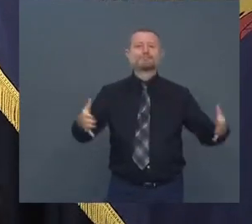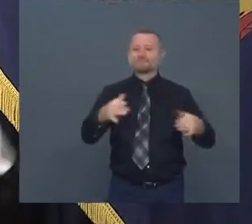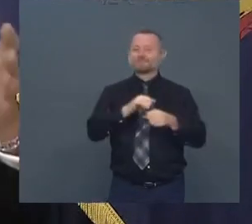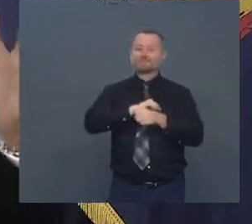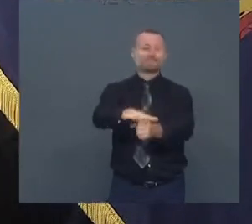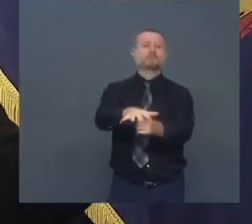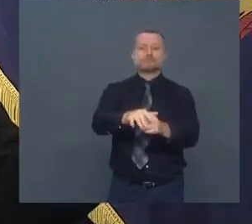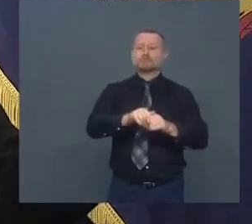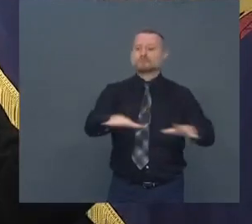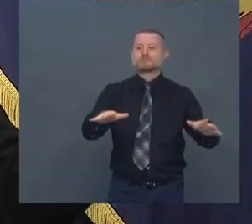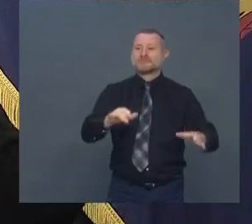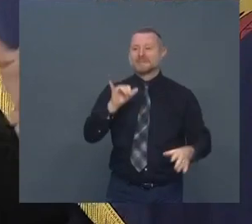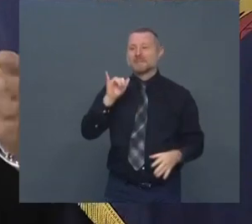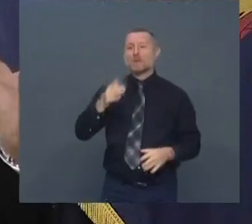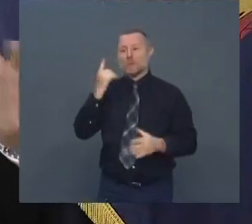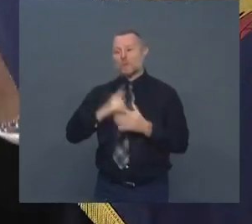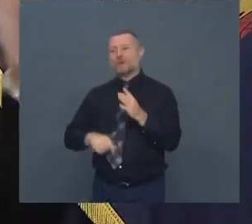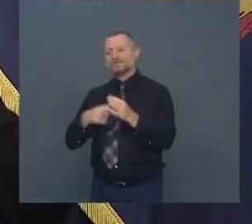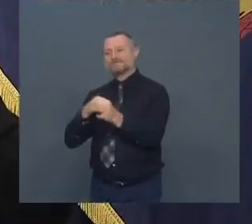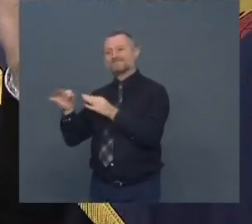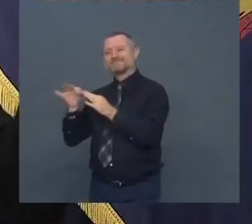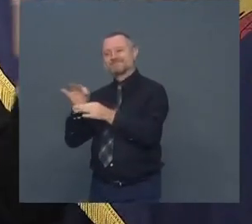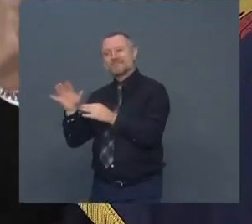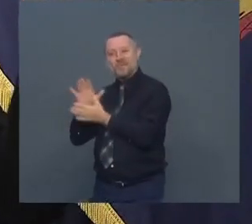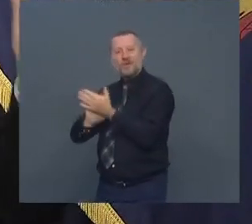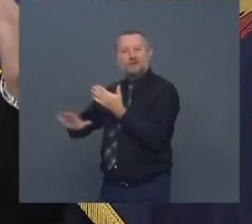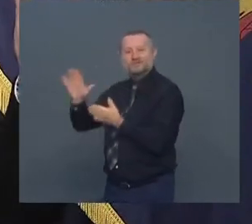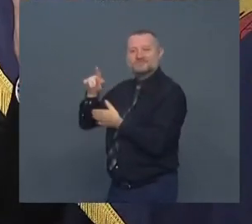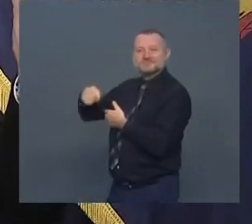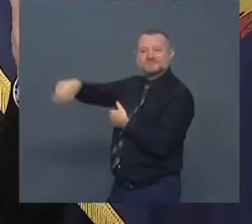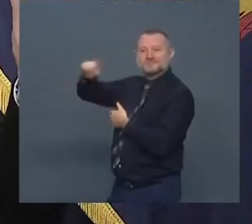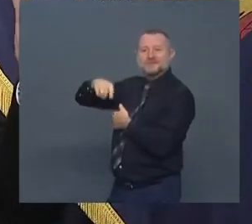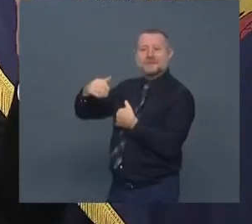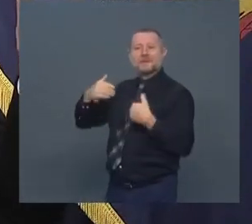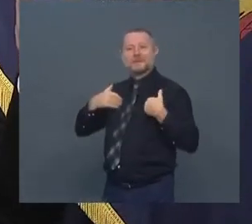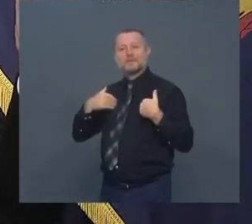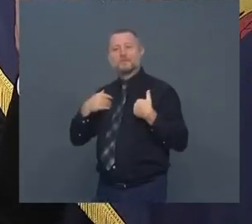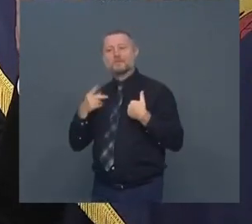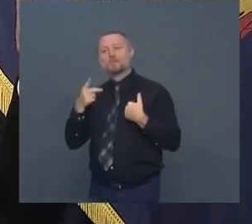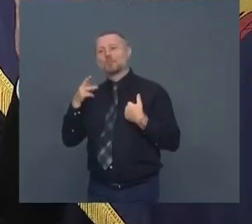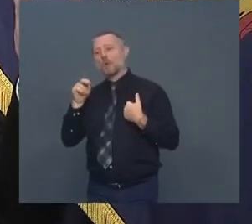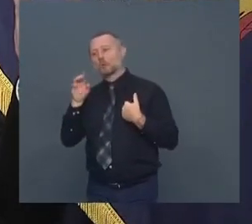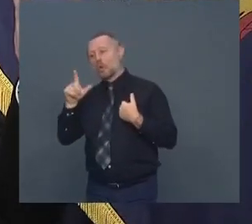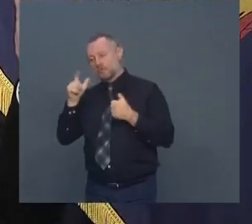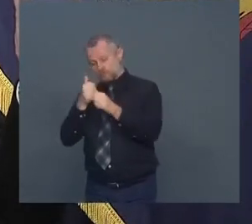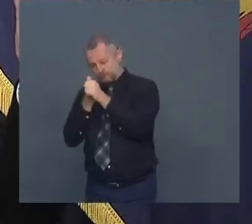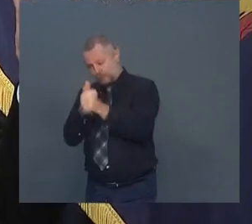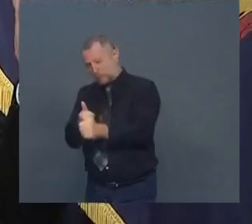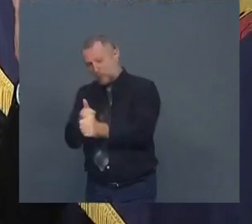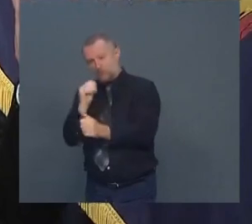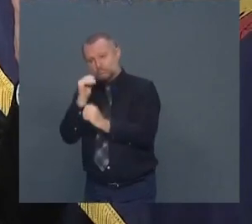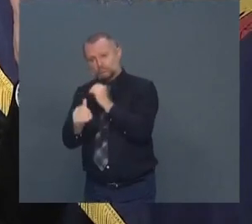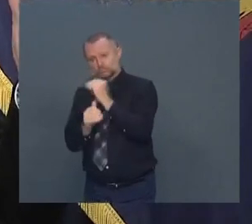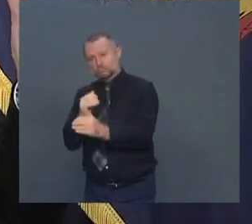that's what I'm saying to colleges you have all your protocols that's nice you hit 100